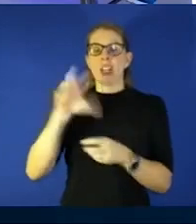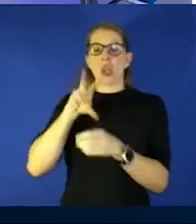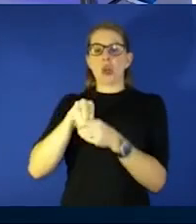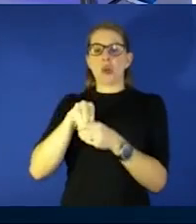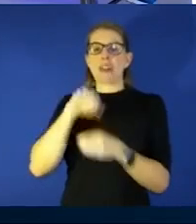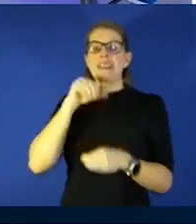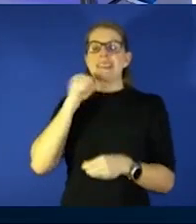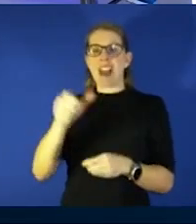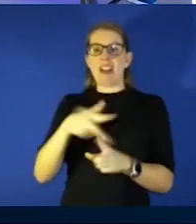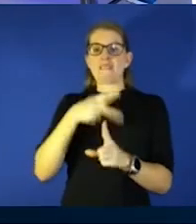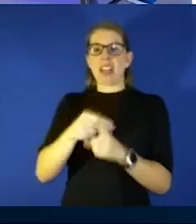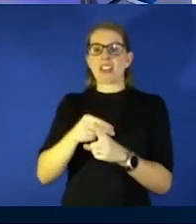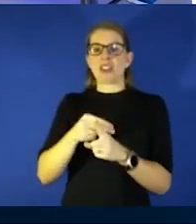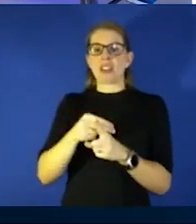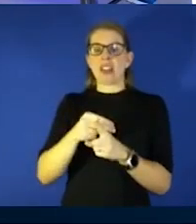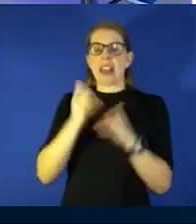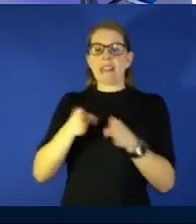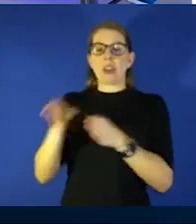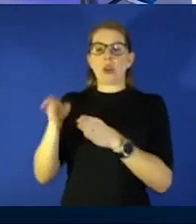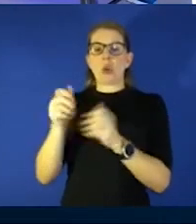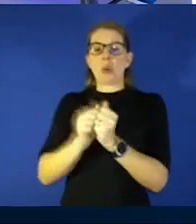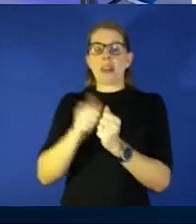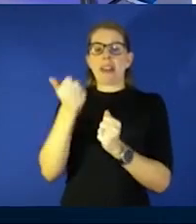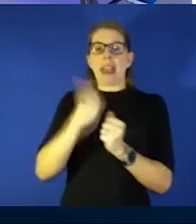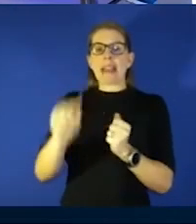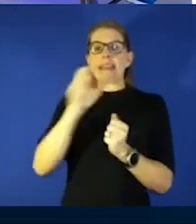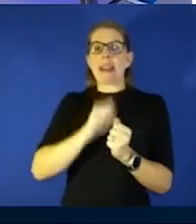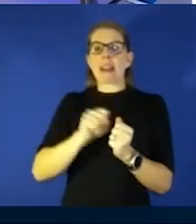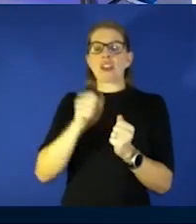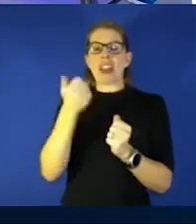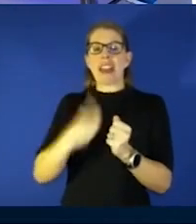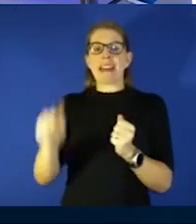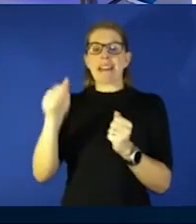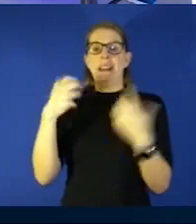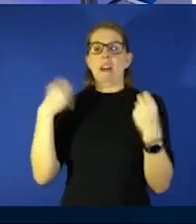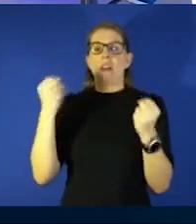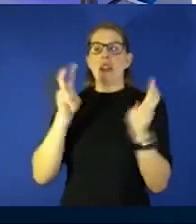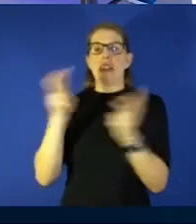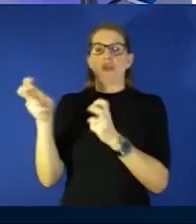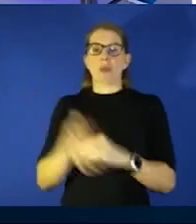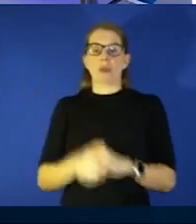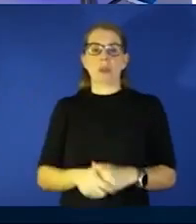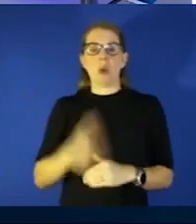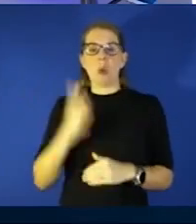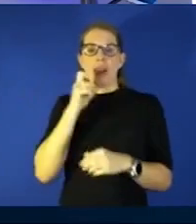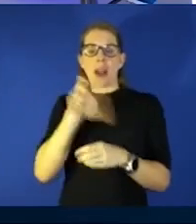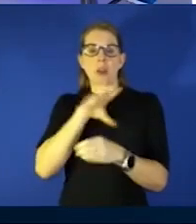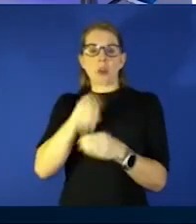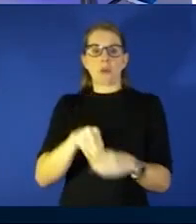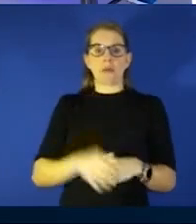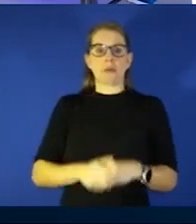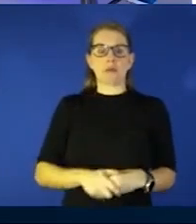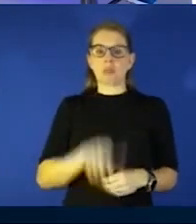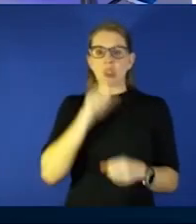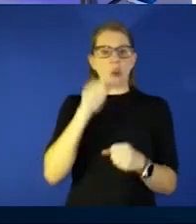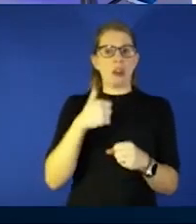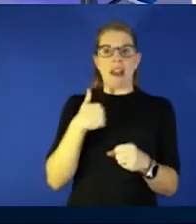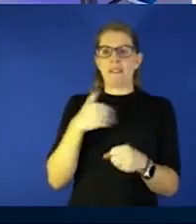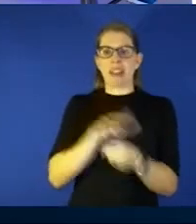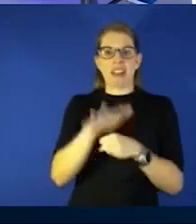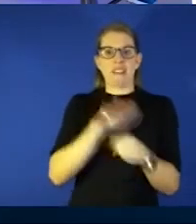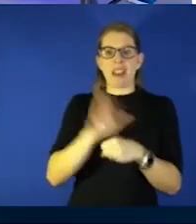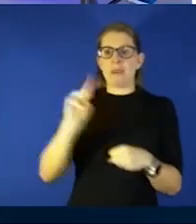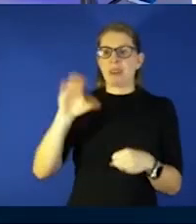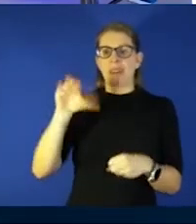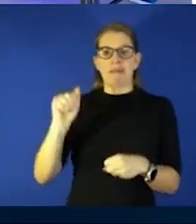individuals of any age and with any health issues well first of all hawkeye we don't have enough monoclonal antibodies right now but